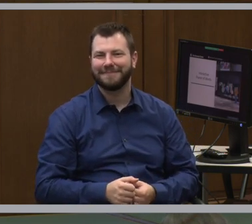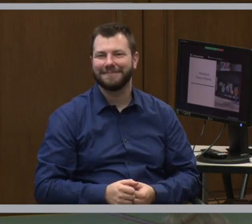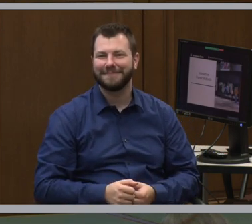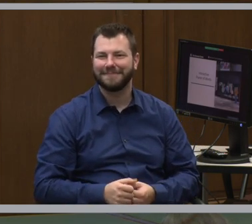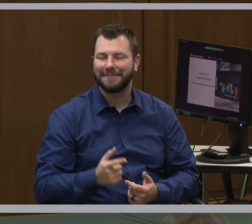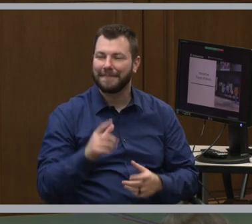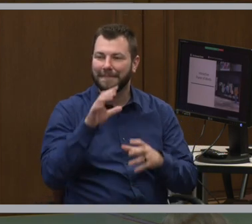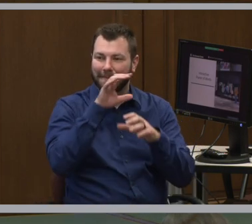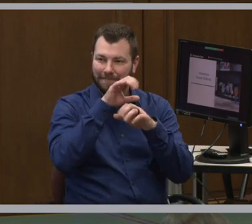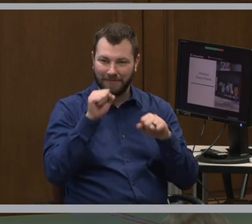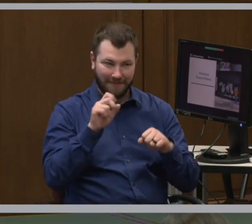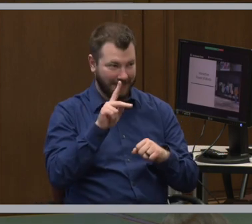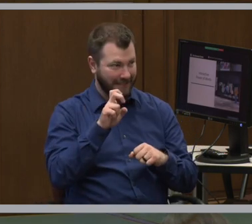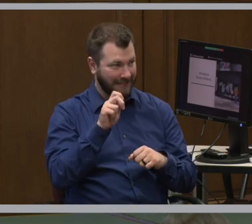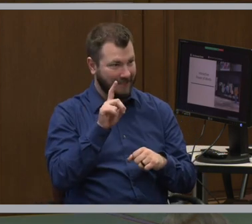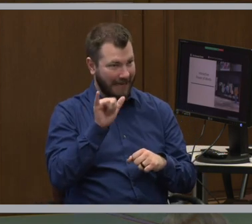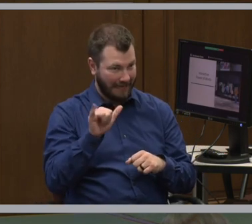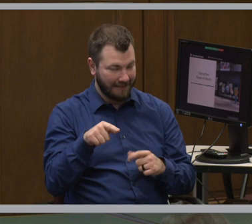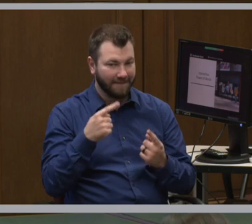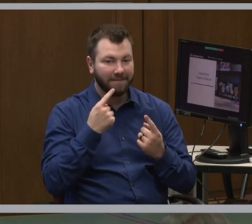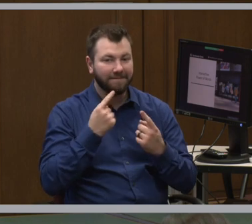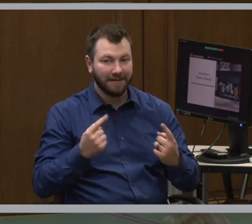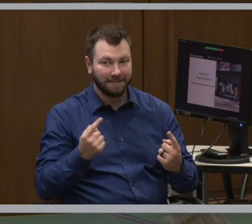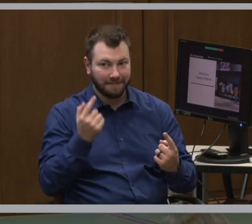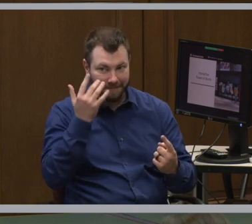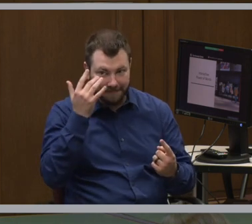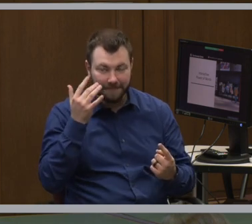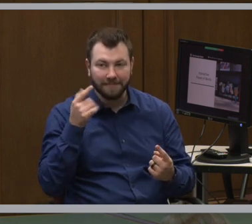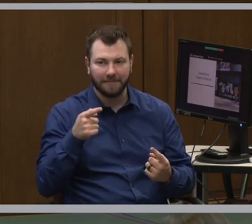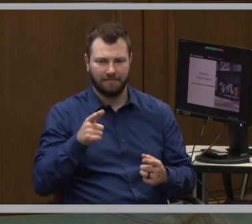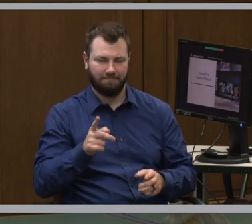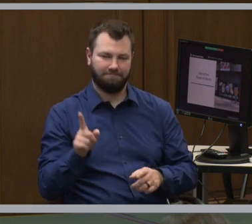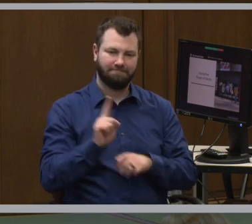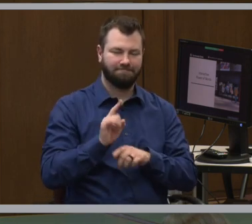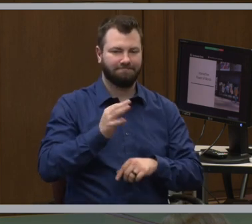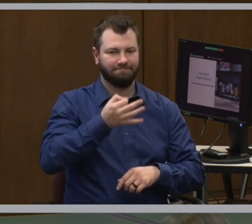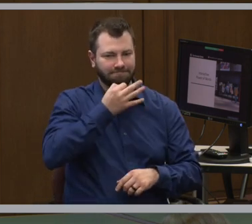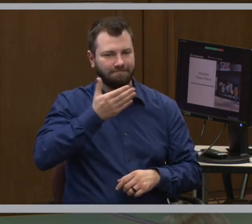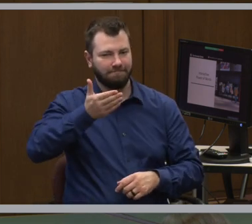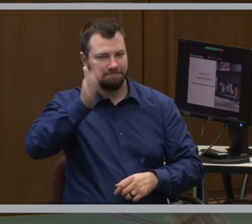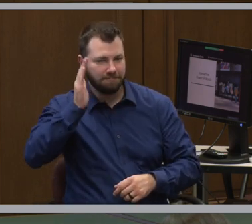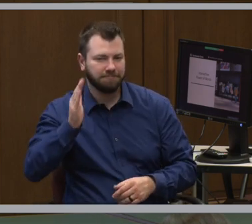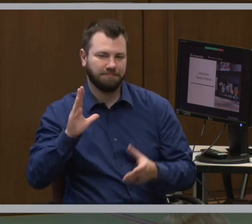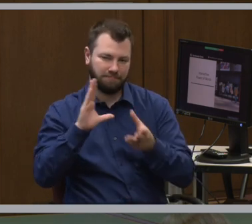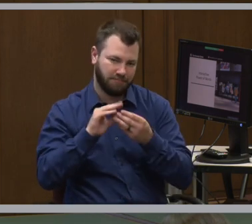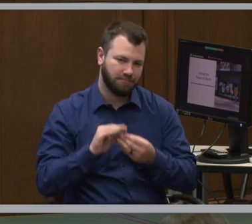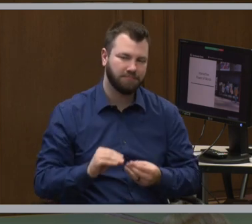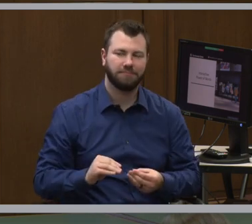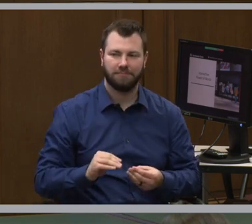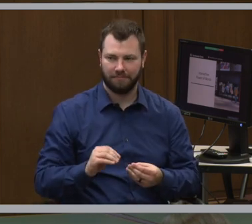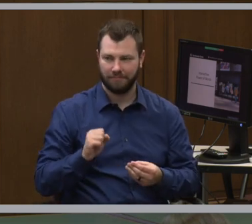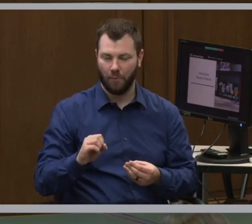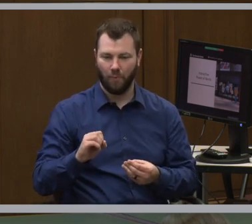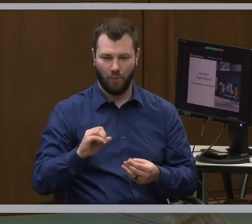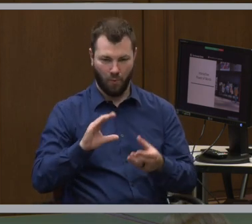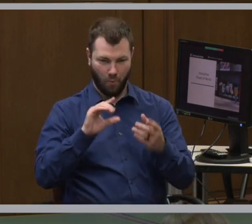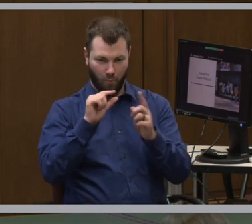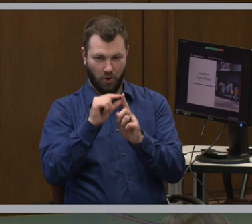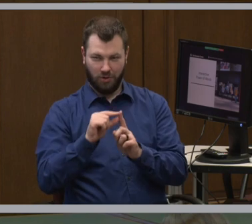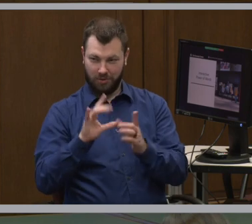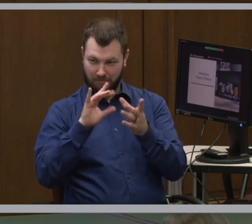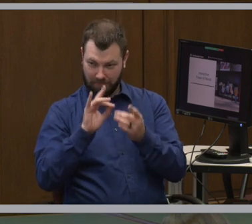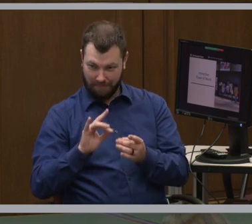President Kennedy was known for his oratorial skills. So the power of words is a reflective